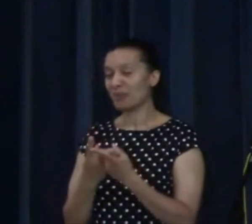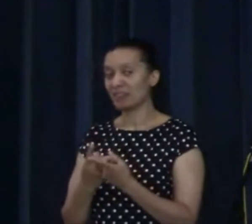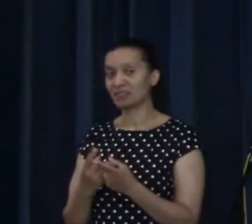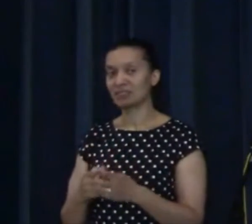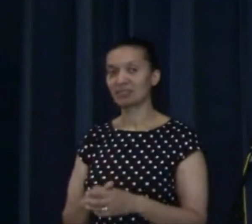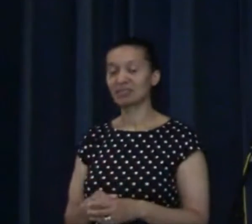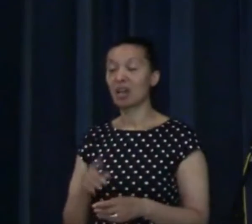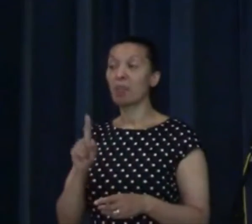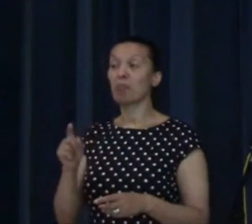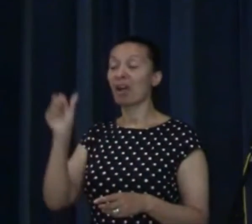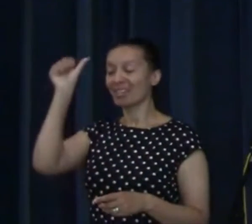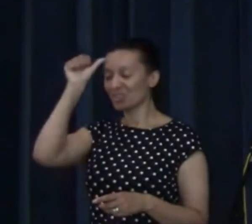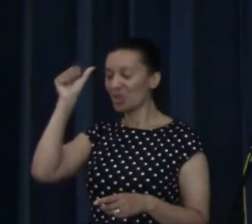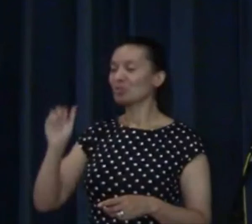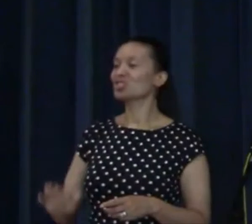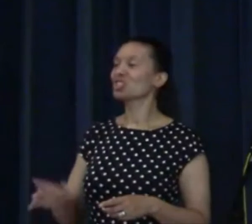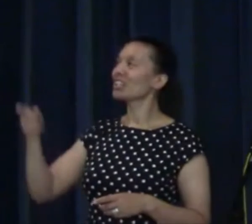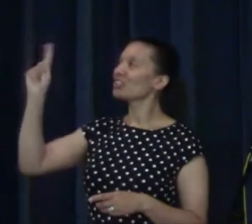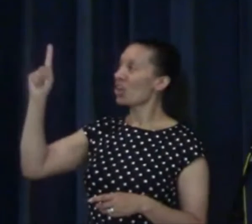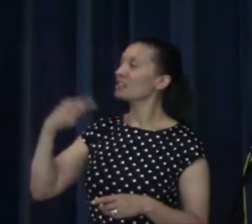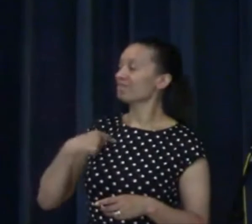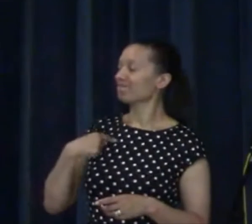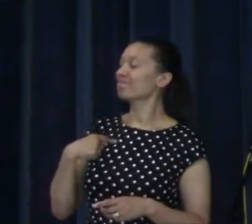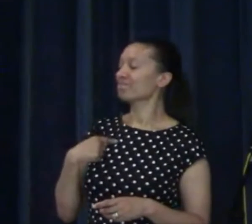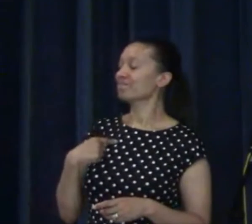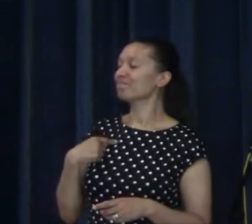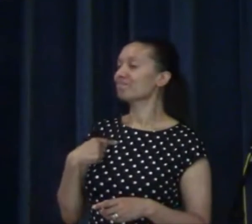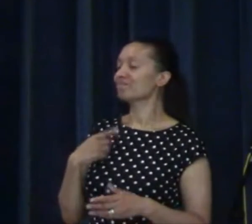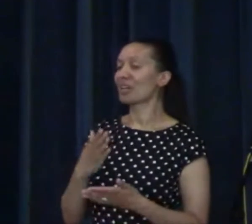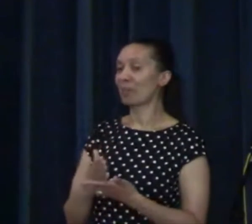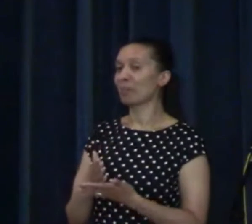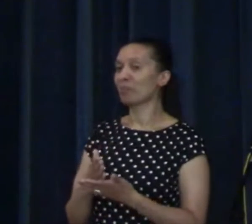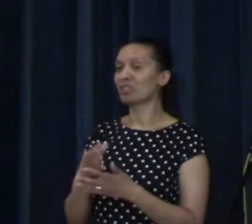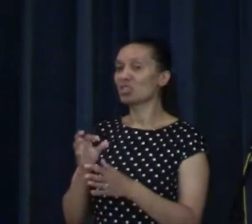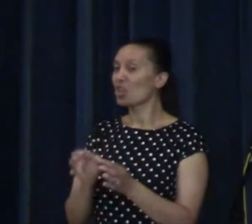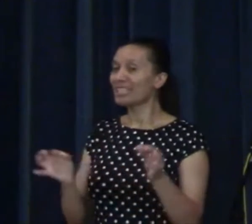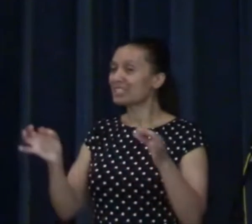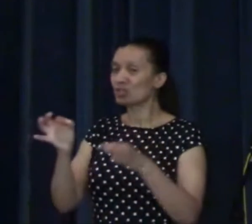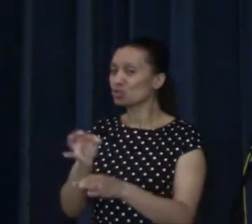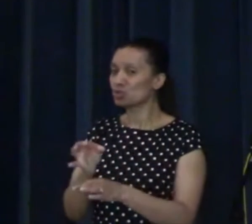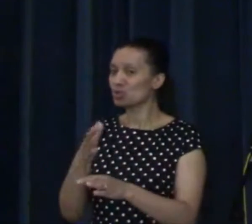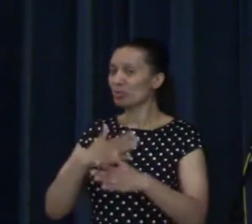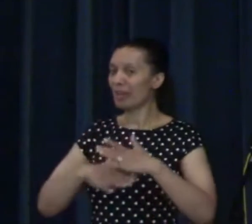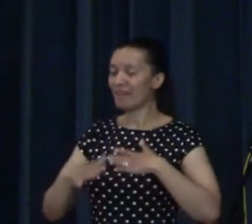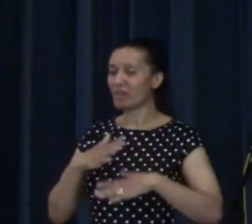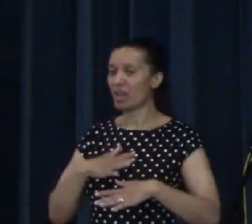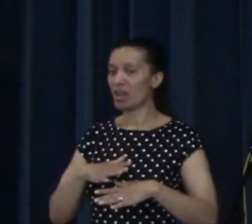But I know that I'm a child of God. doesn't excuse some of my behaviours.